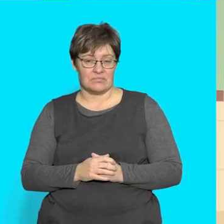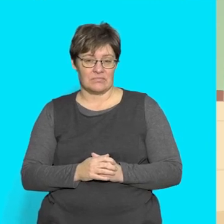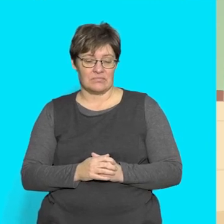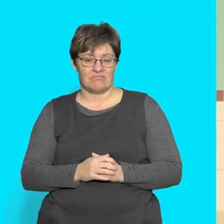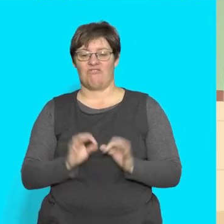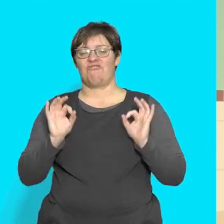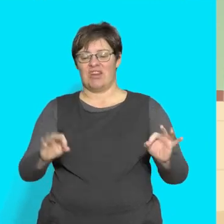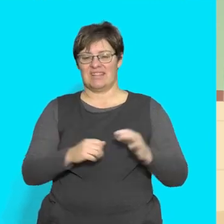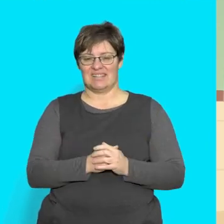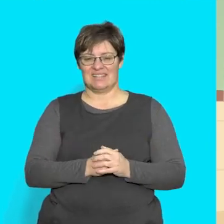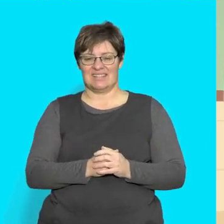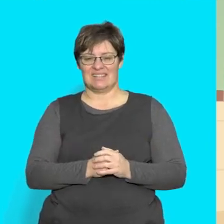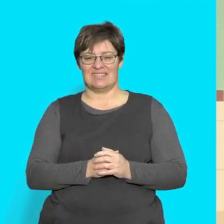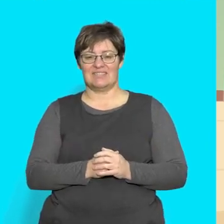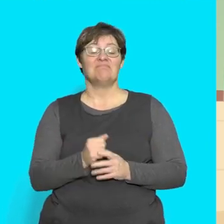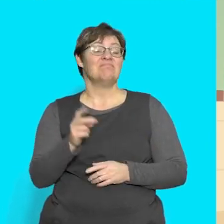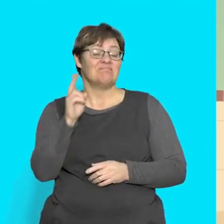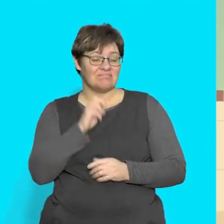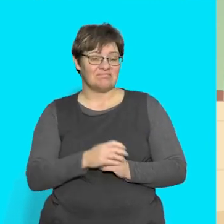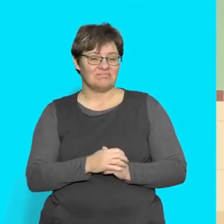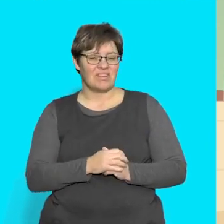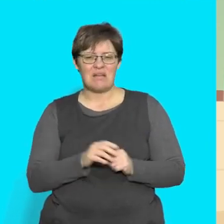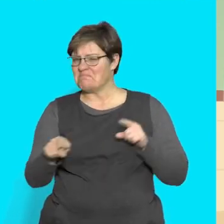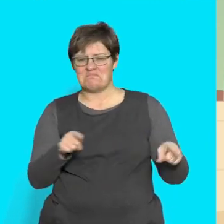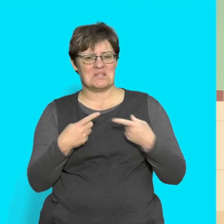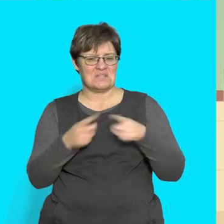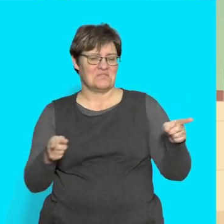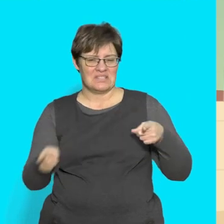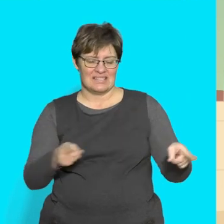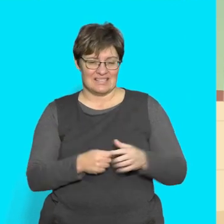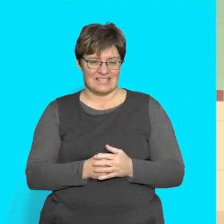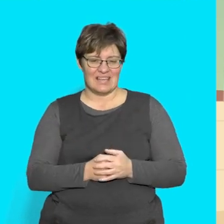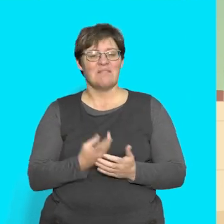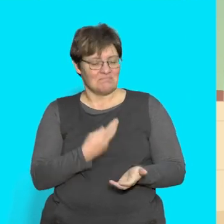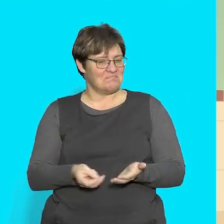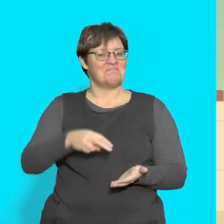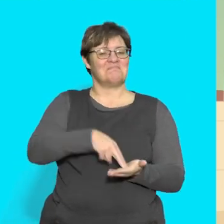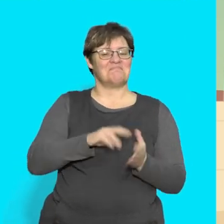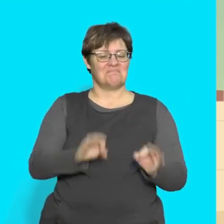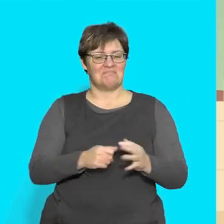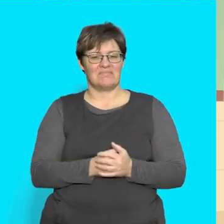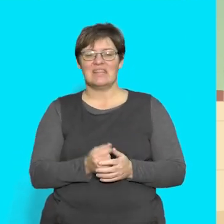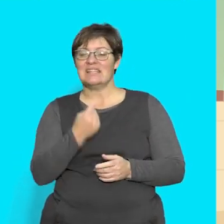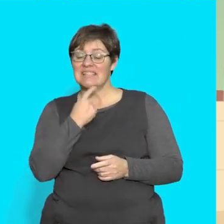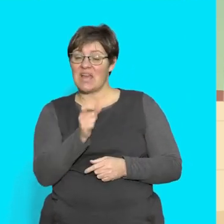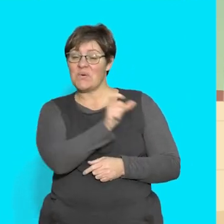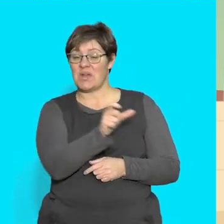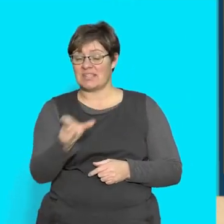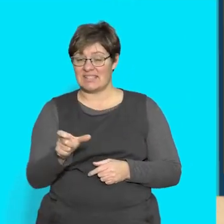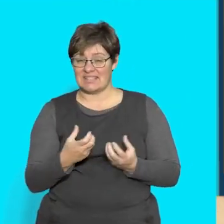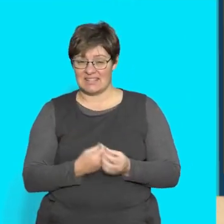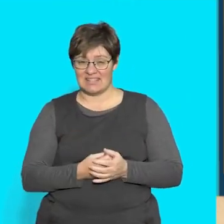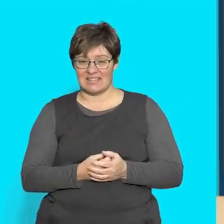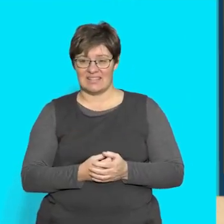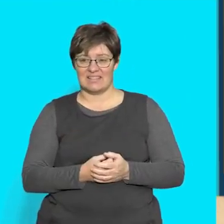Great! You heard that the words are not the same, so you stood up. Say the words after me.